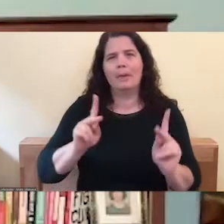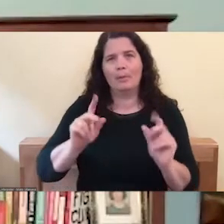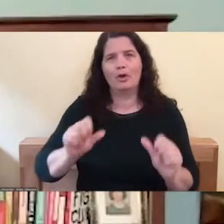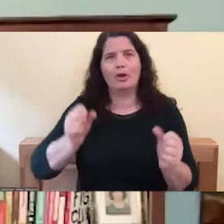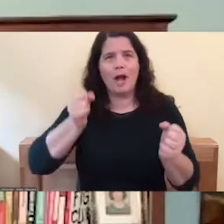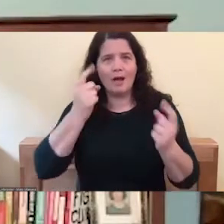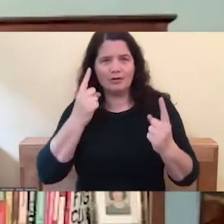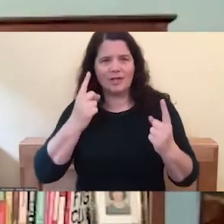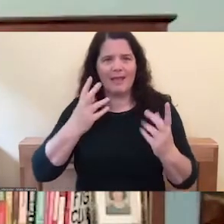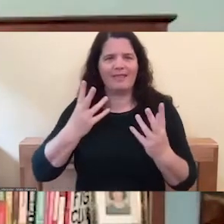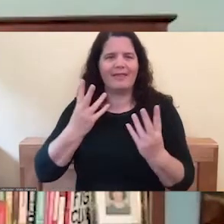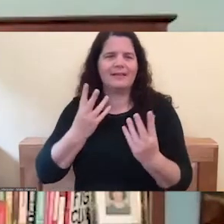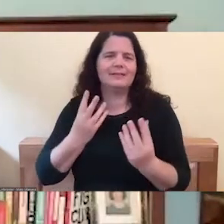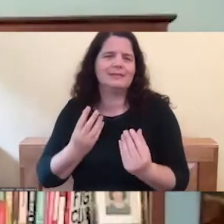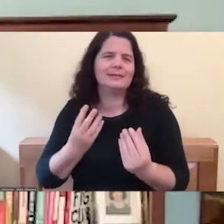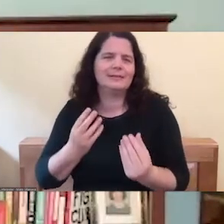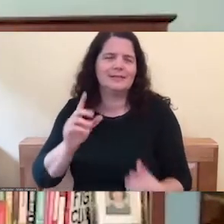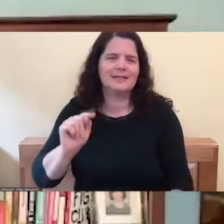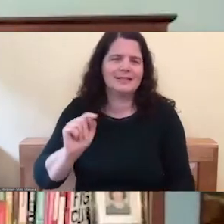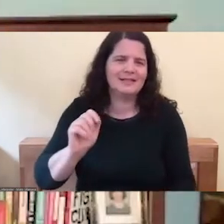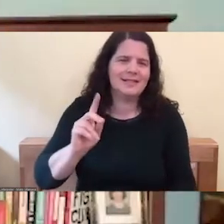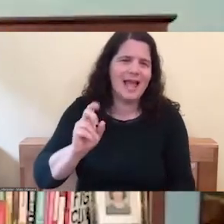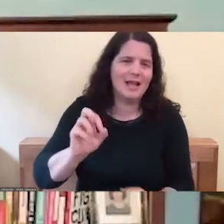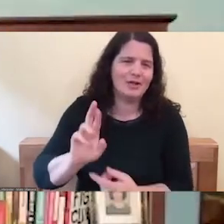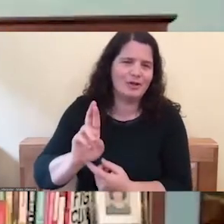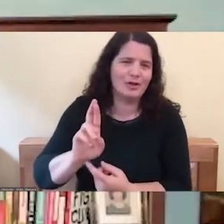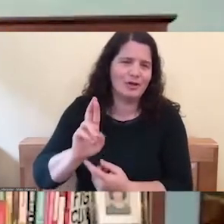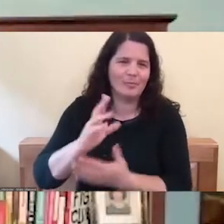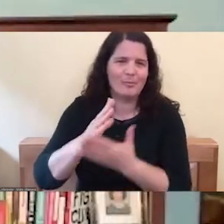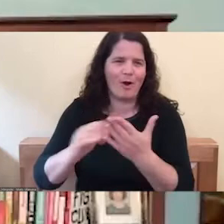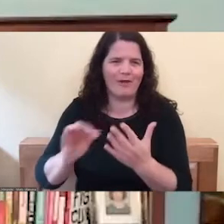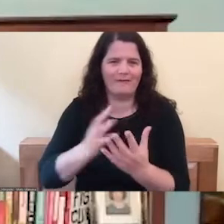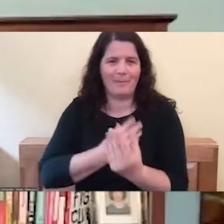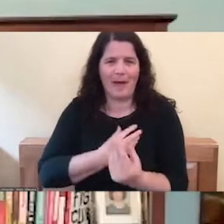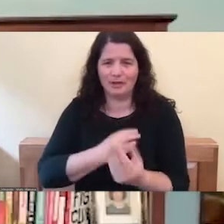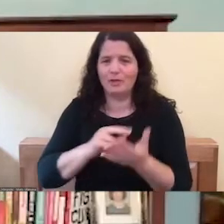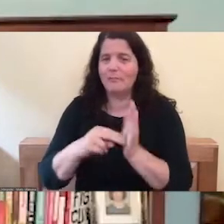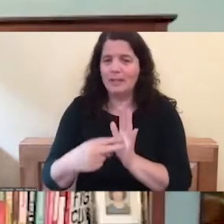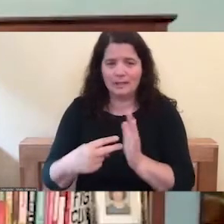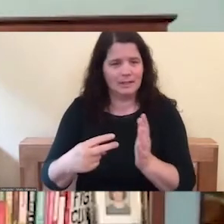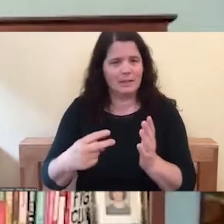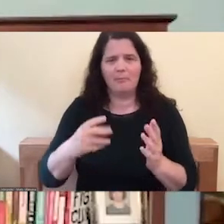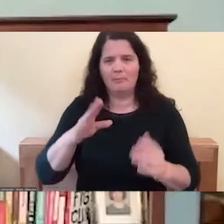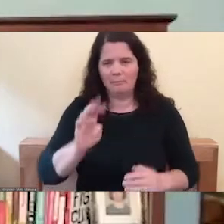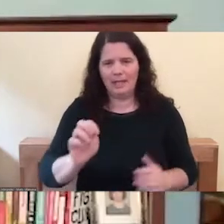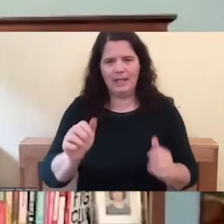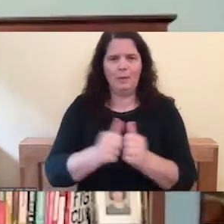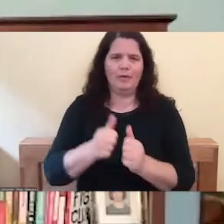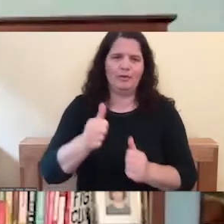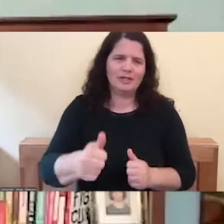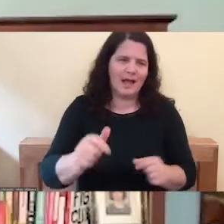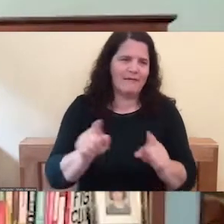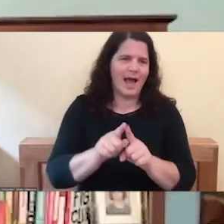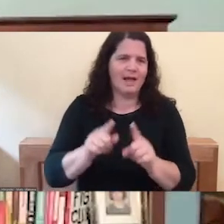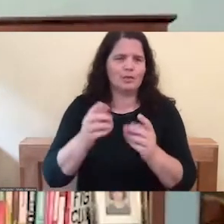self-compassion. This is a part of self-compassion that allows us just to be with ourselves as we are. It's like what Tara Brock